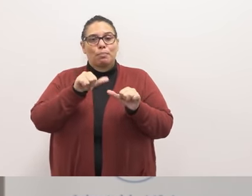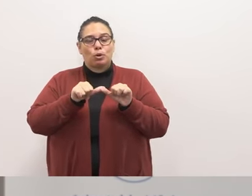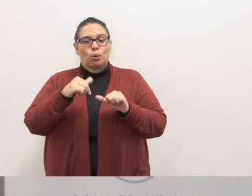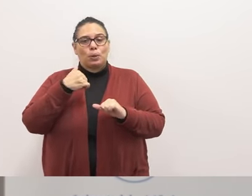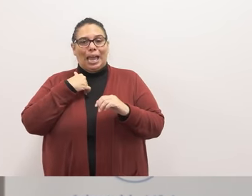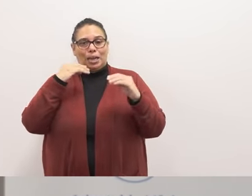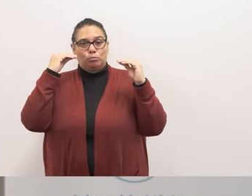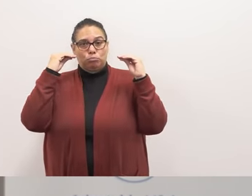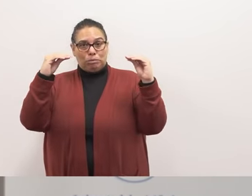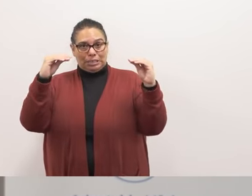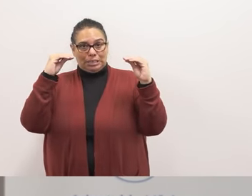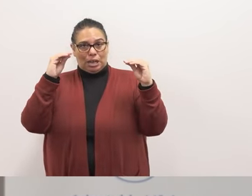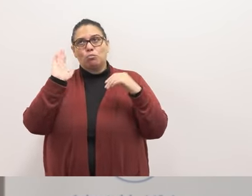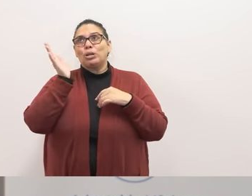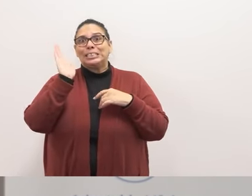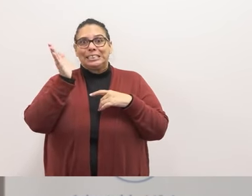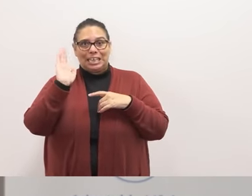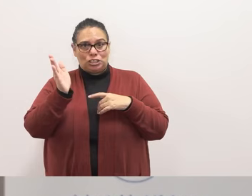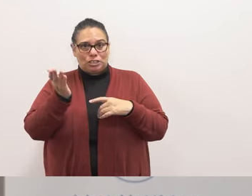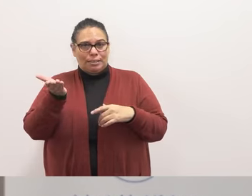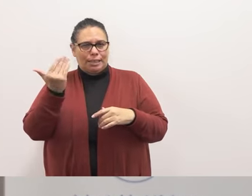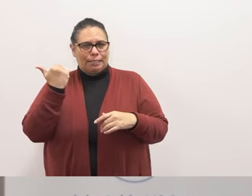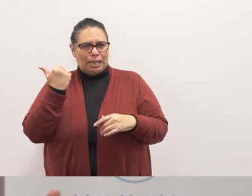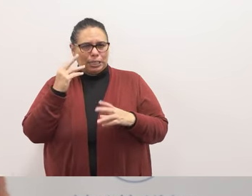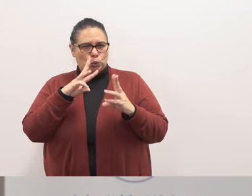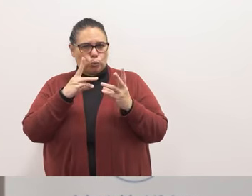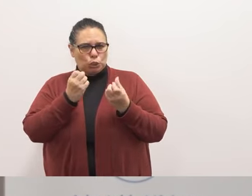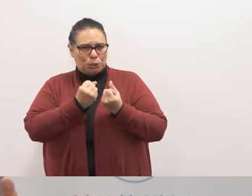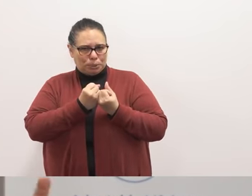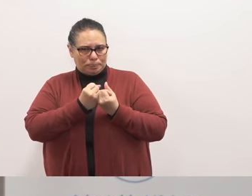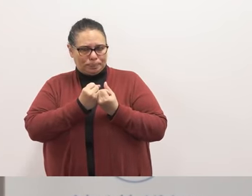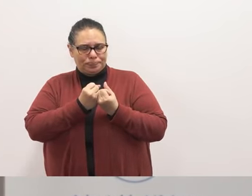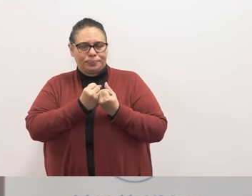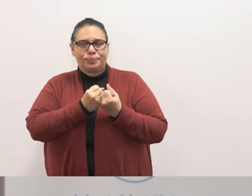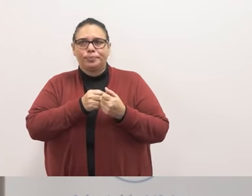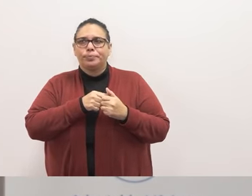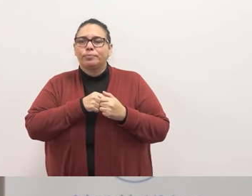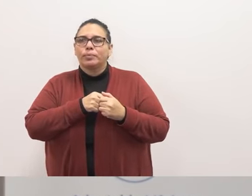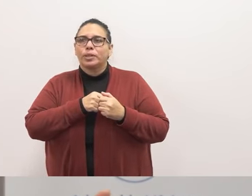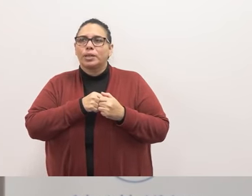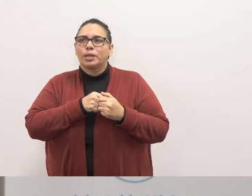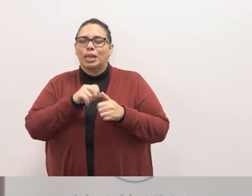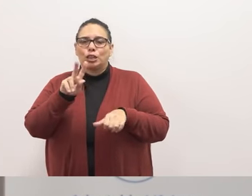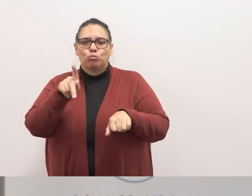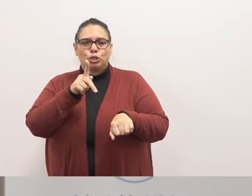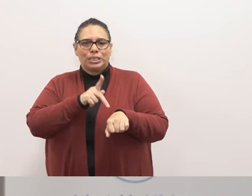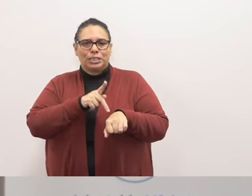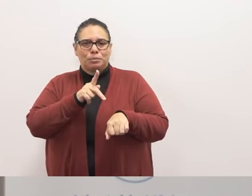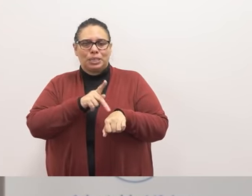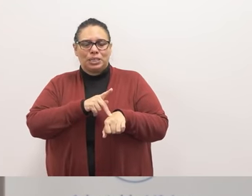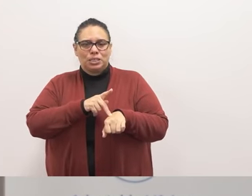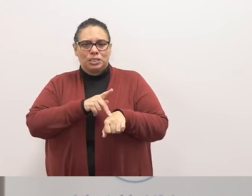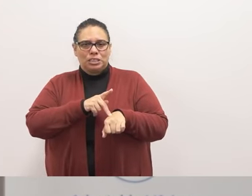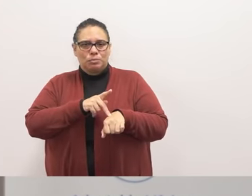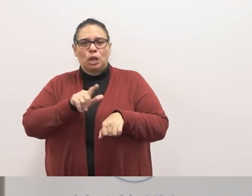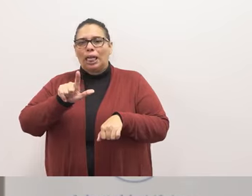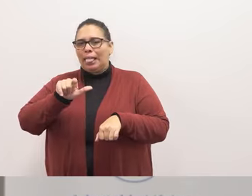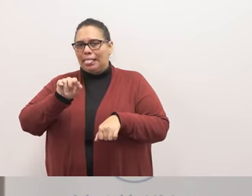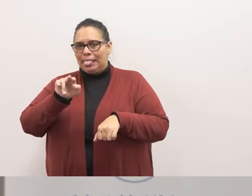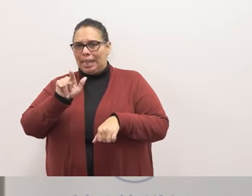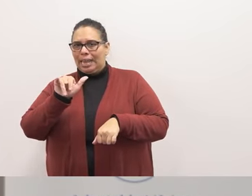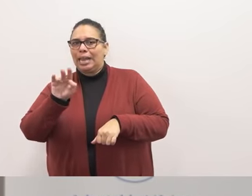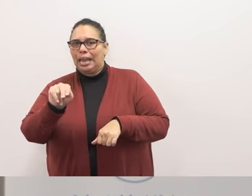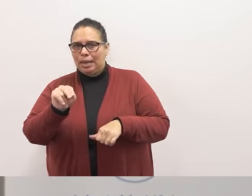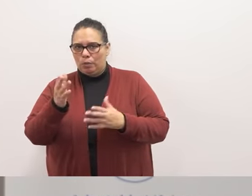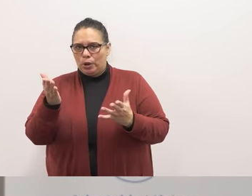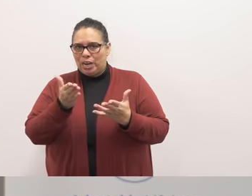at our last board workshop i believe uh the the principal miss nemmick and miss hernandez